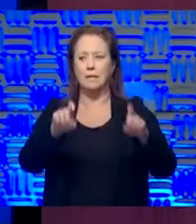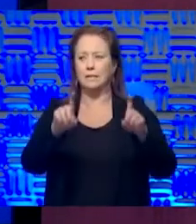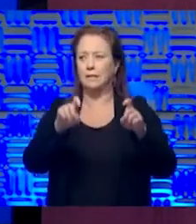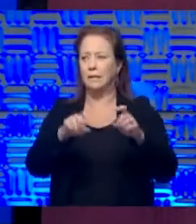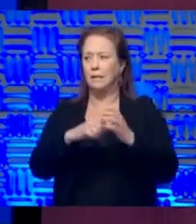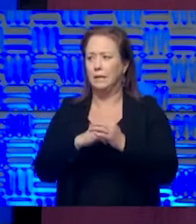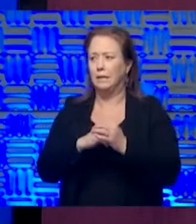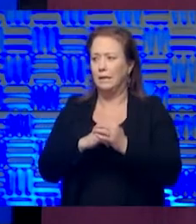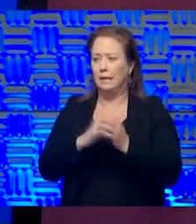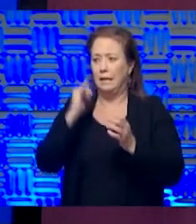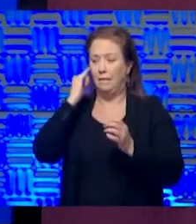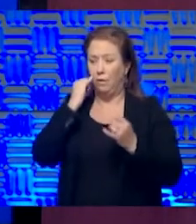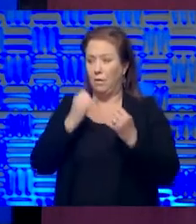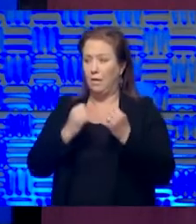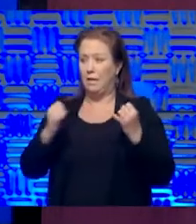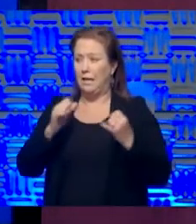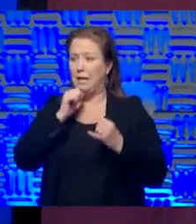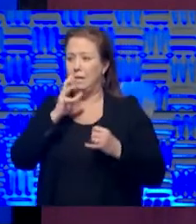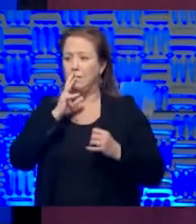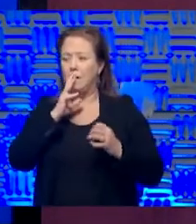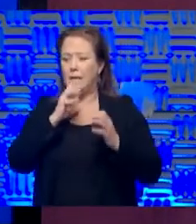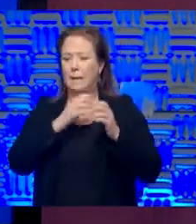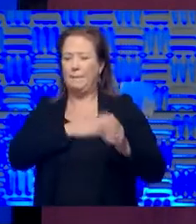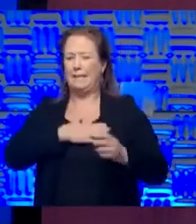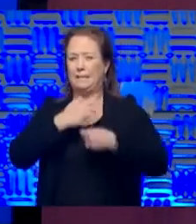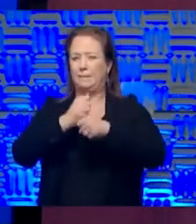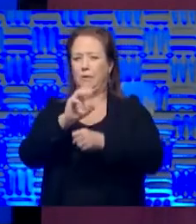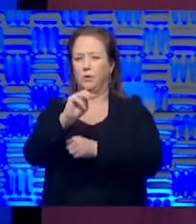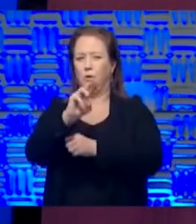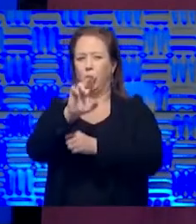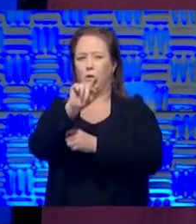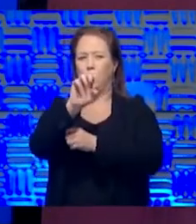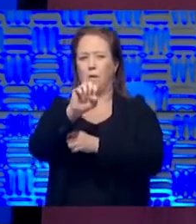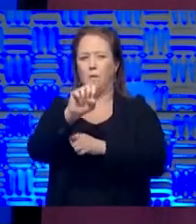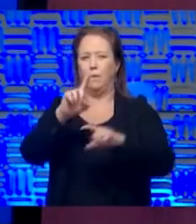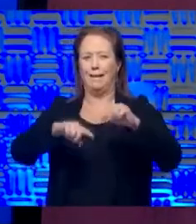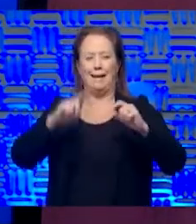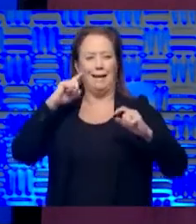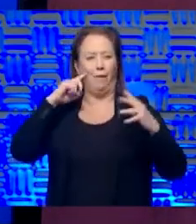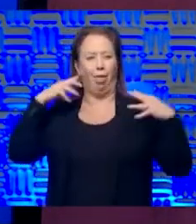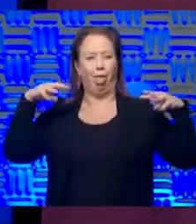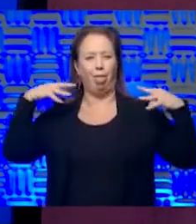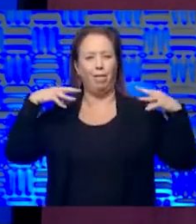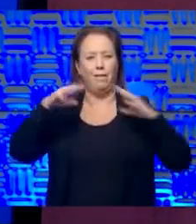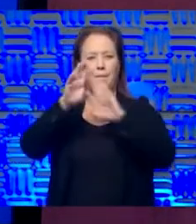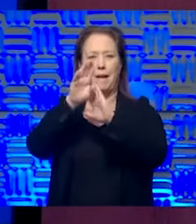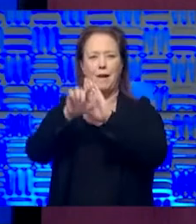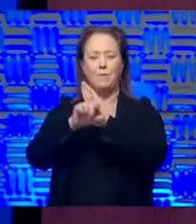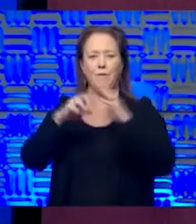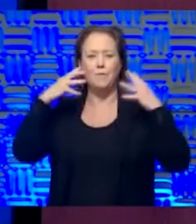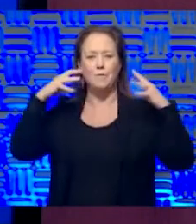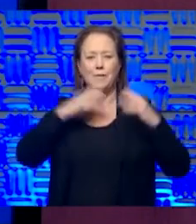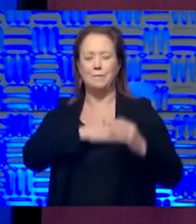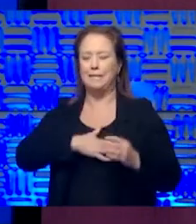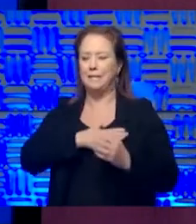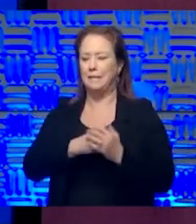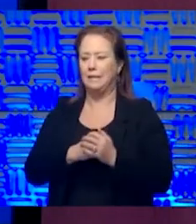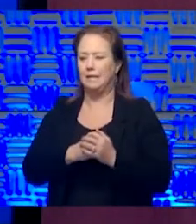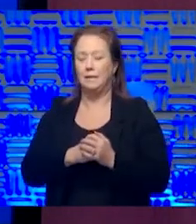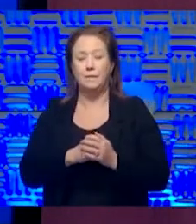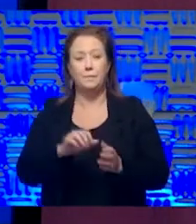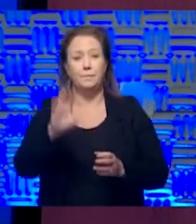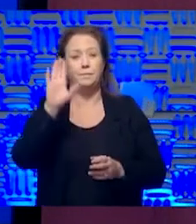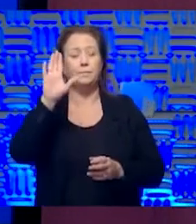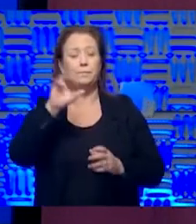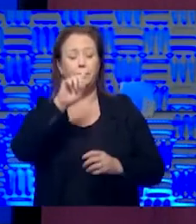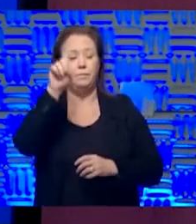And if, Hey, if you're on the line, not talking, make sure you're muting so that we, uh, we, we don't hear everything. So, uh, another, other questions. I've got